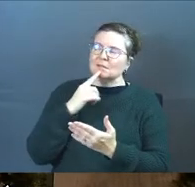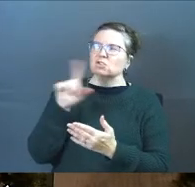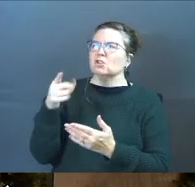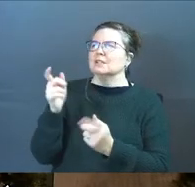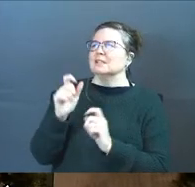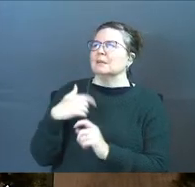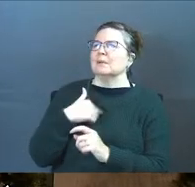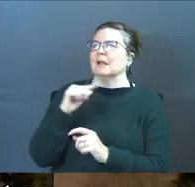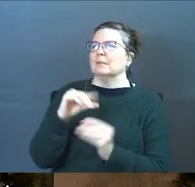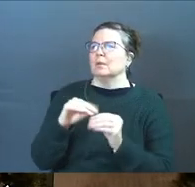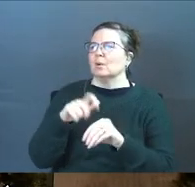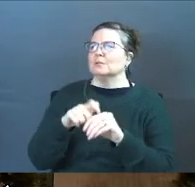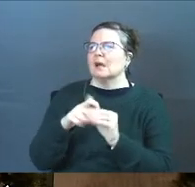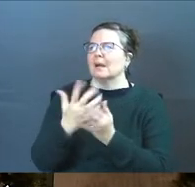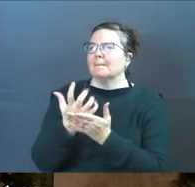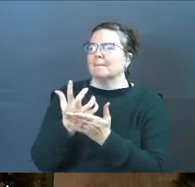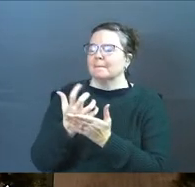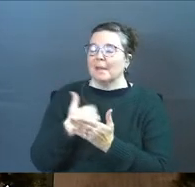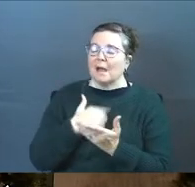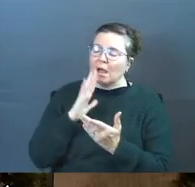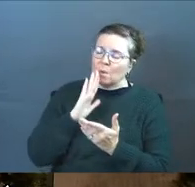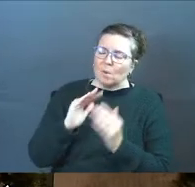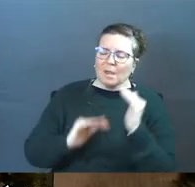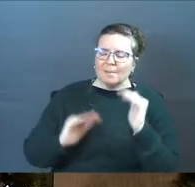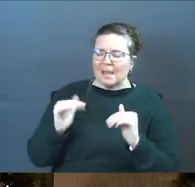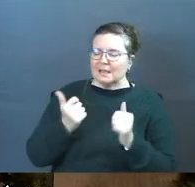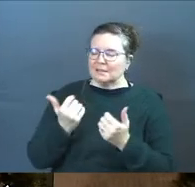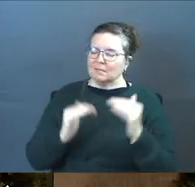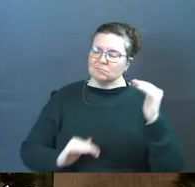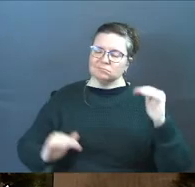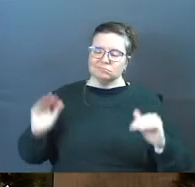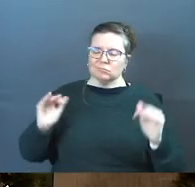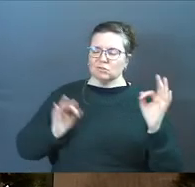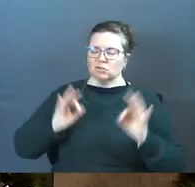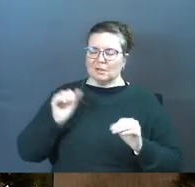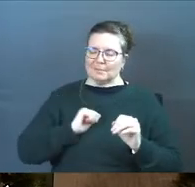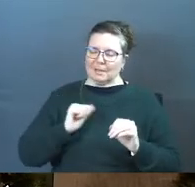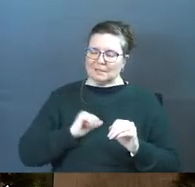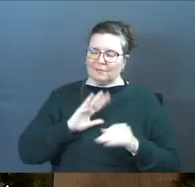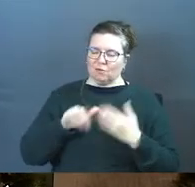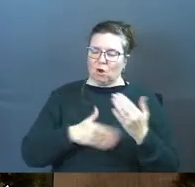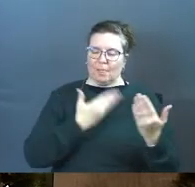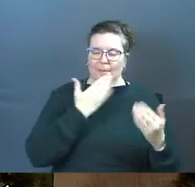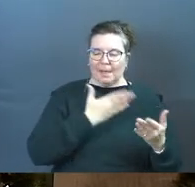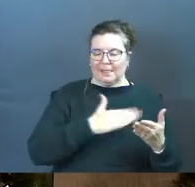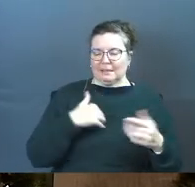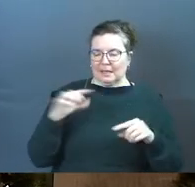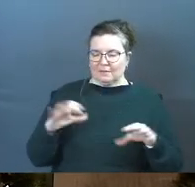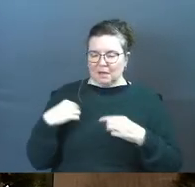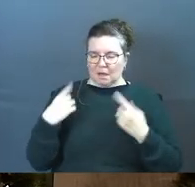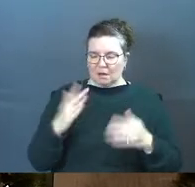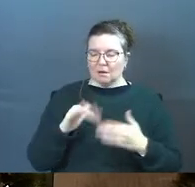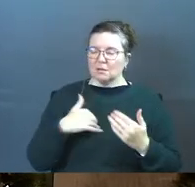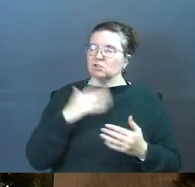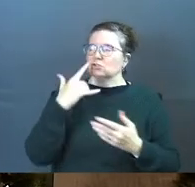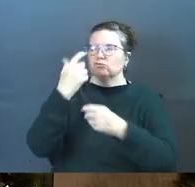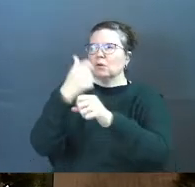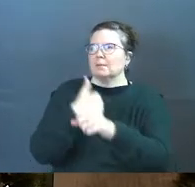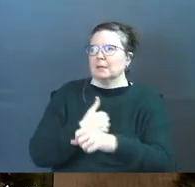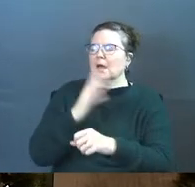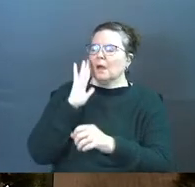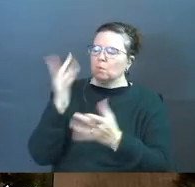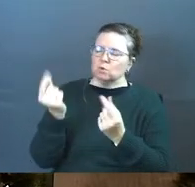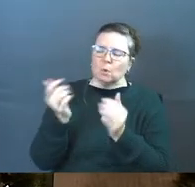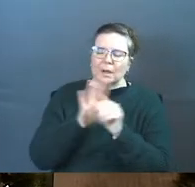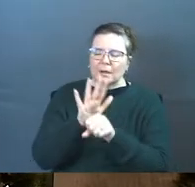Just give me a little bit more time. I will balance out the scales of justice myself for all the bad things that I've done. Just trust me, God.